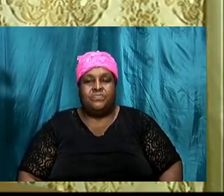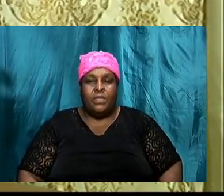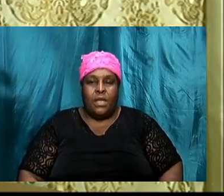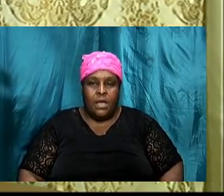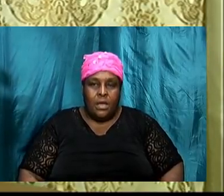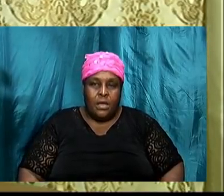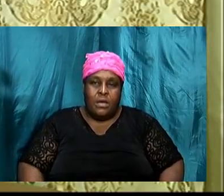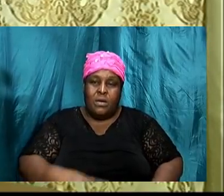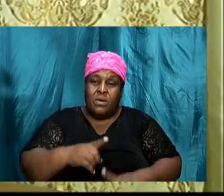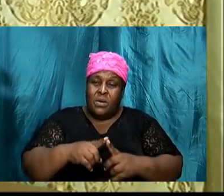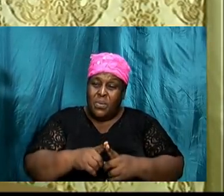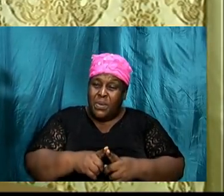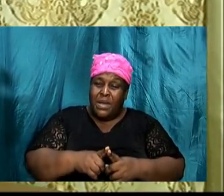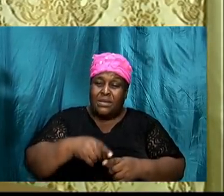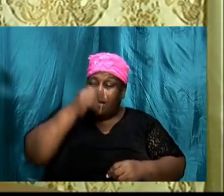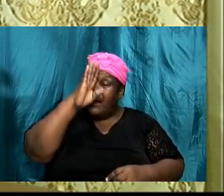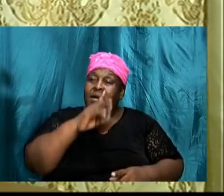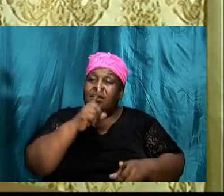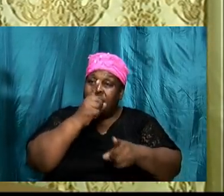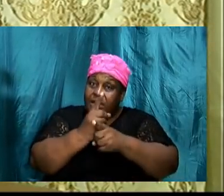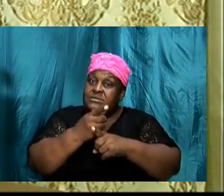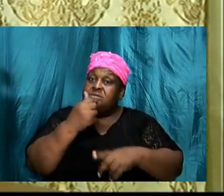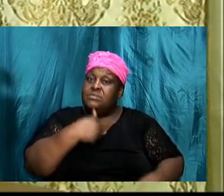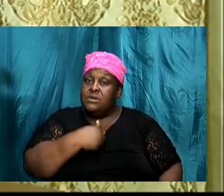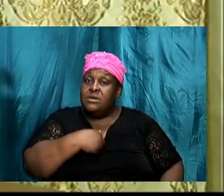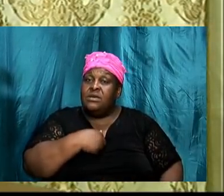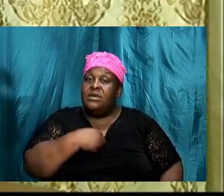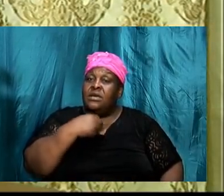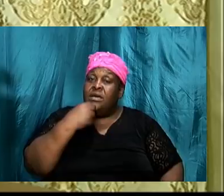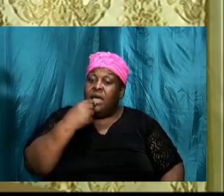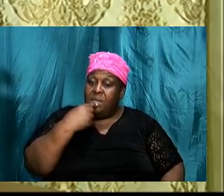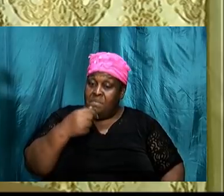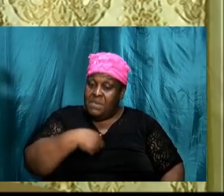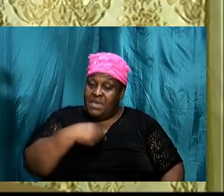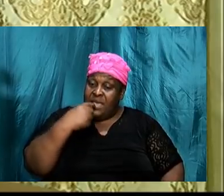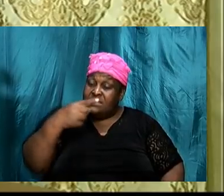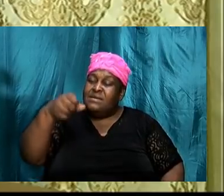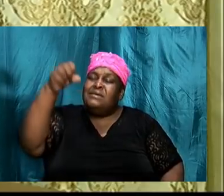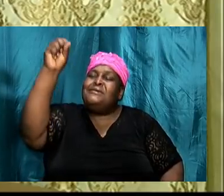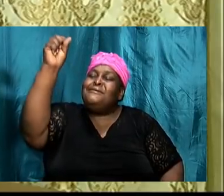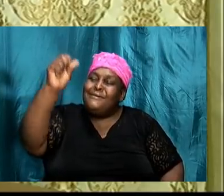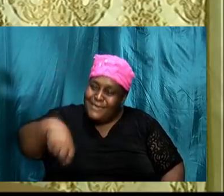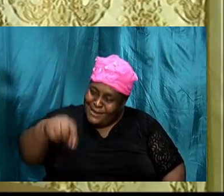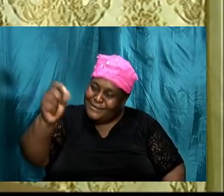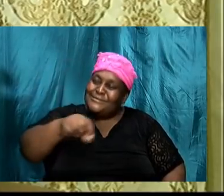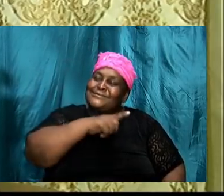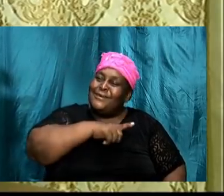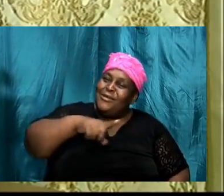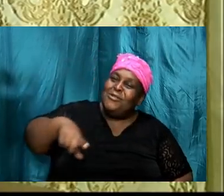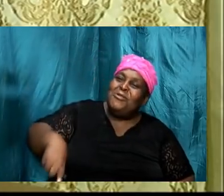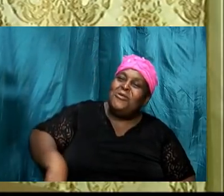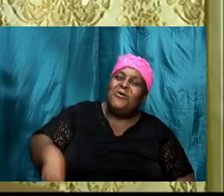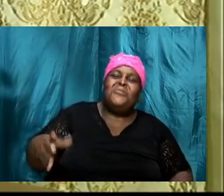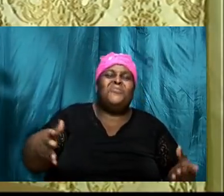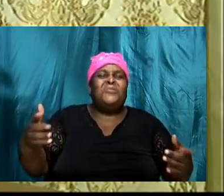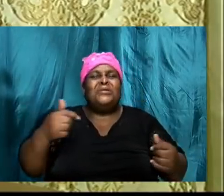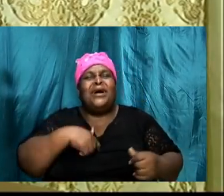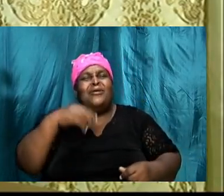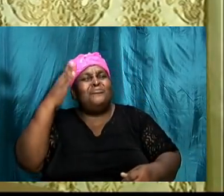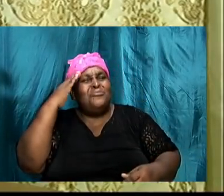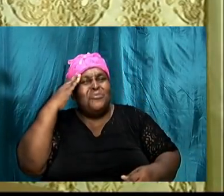and when he answered me I said yes Lord no one know that what he told me was true